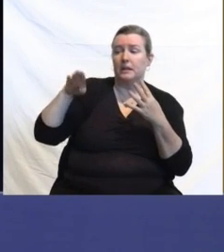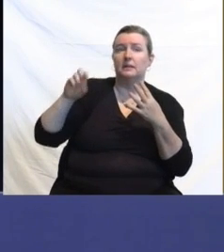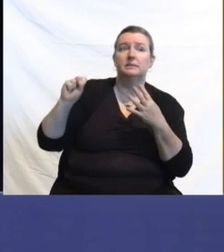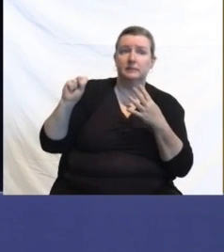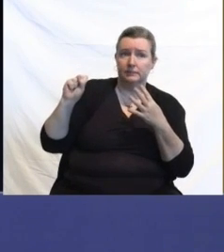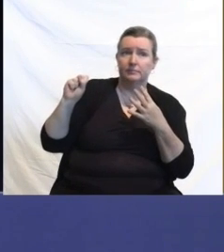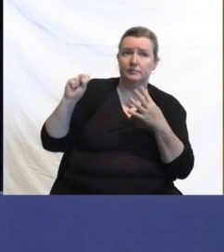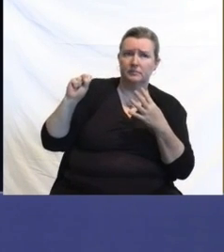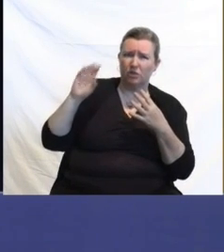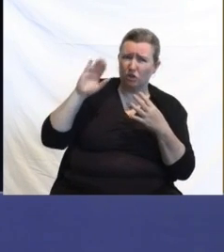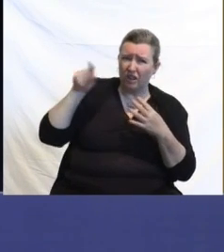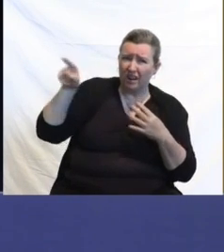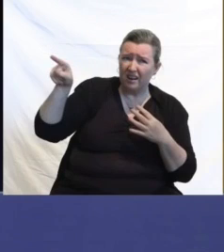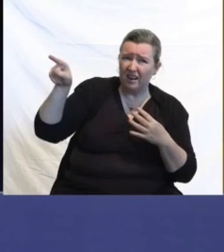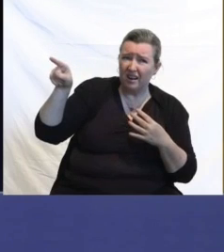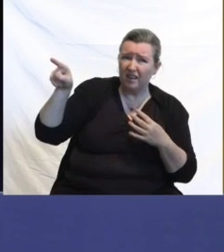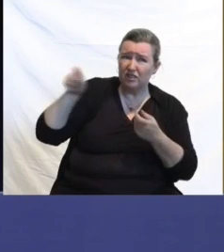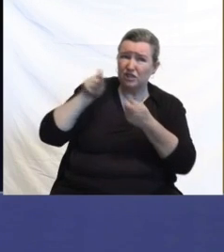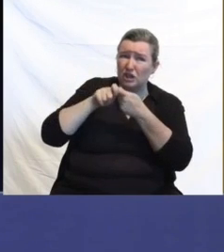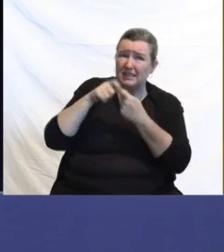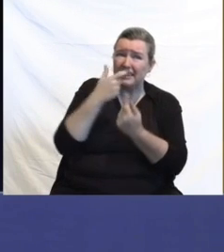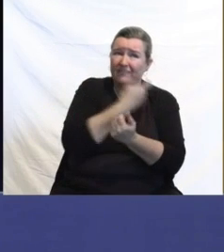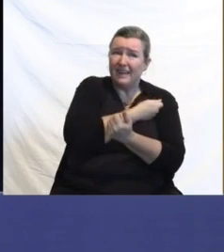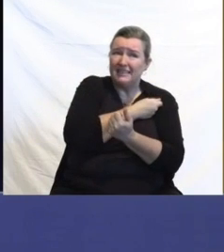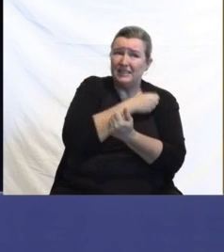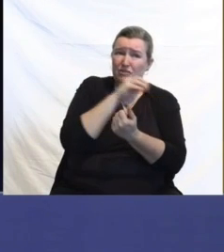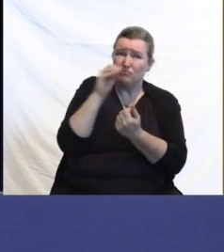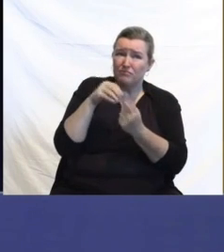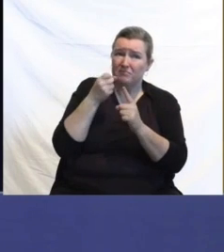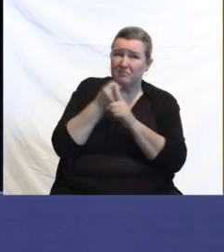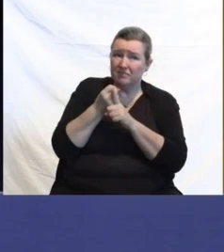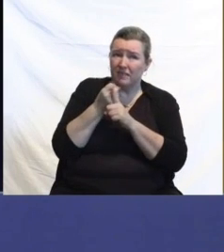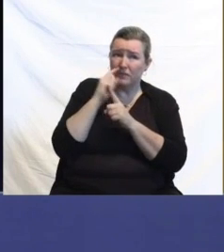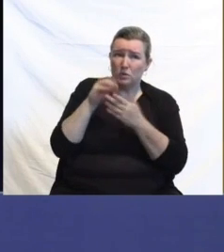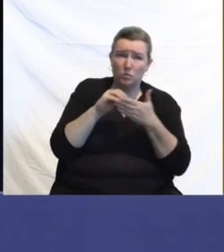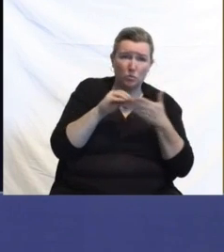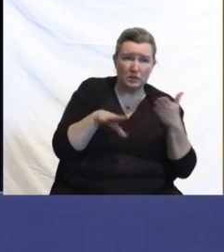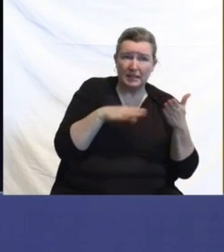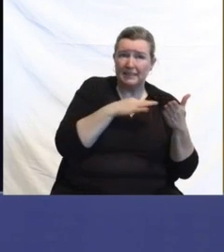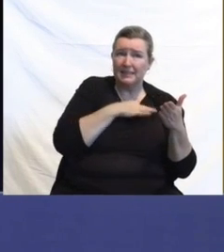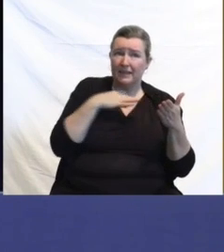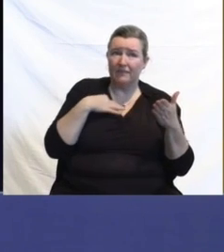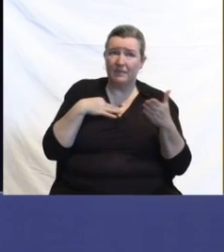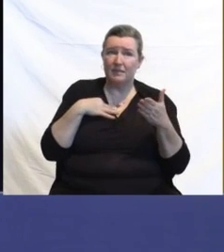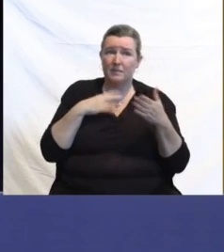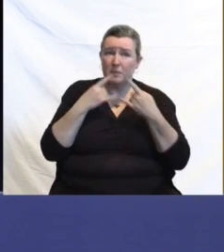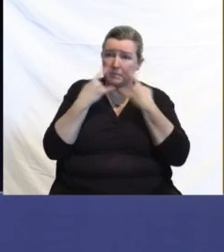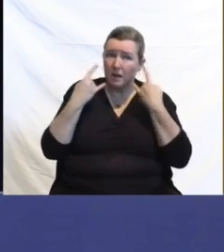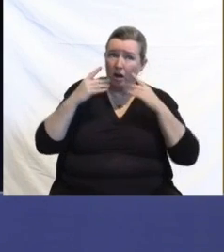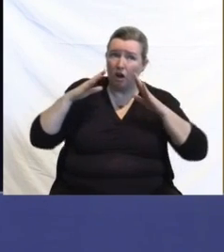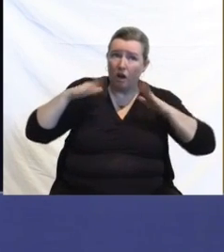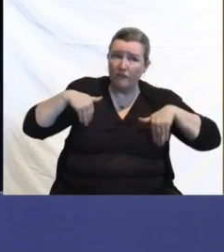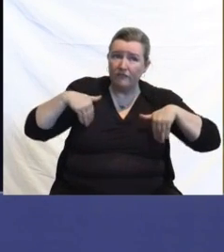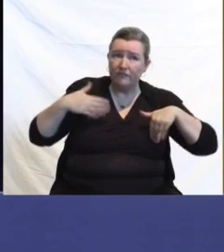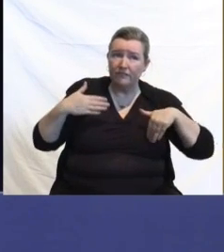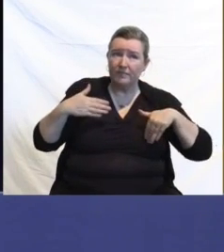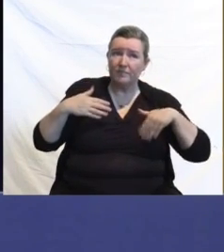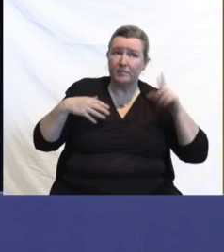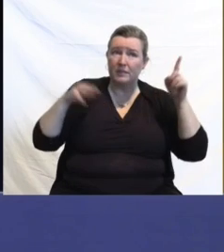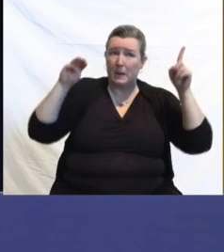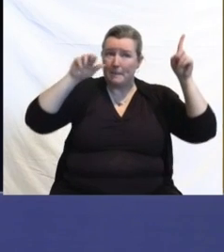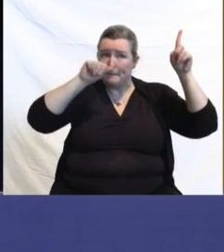mandate if a certain vaccination rate is reached among students and staff, kind of like how Massachusetts is doing at 80 percent?